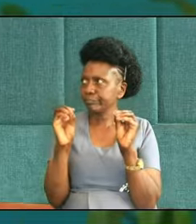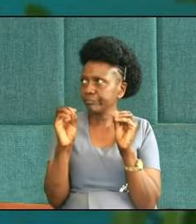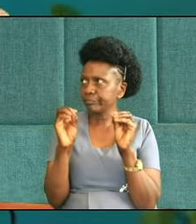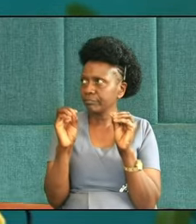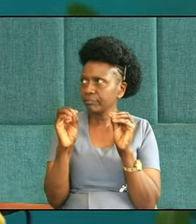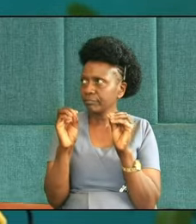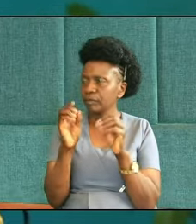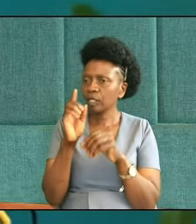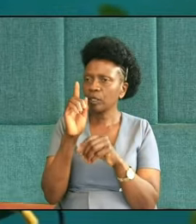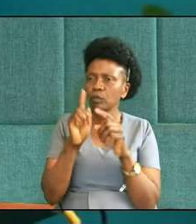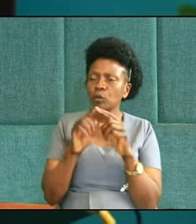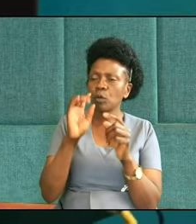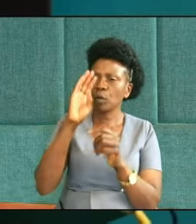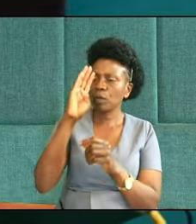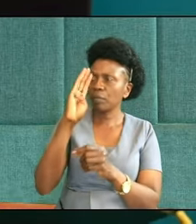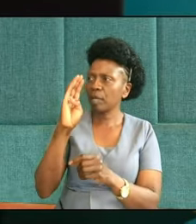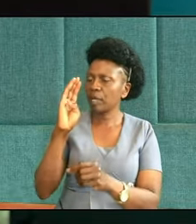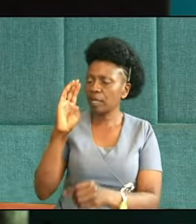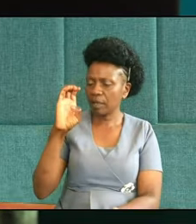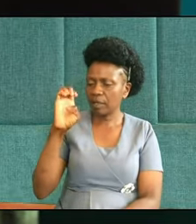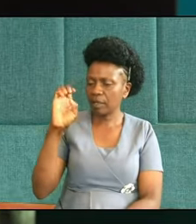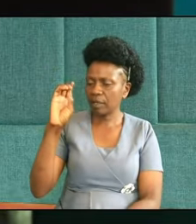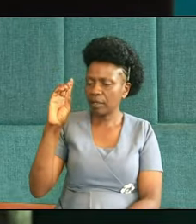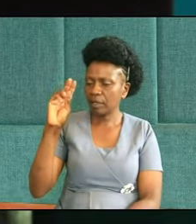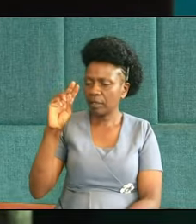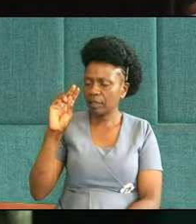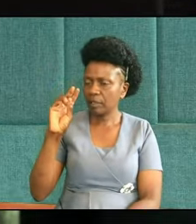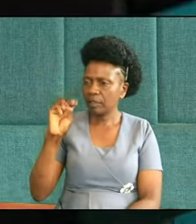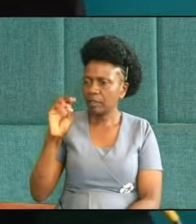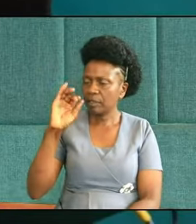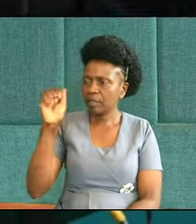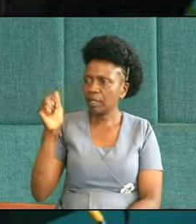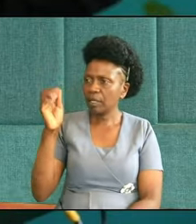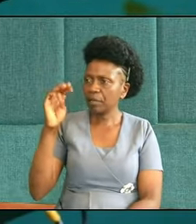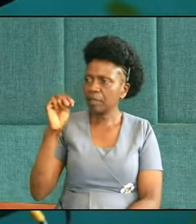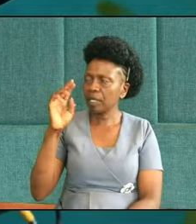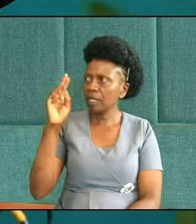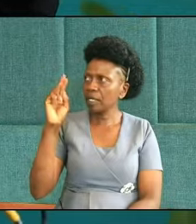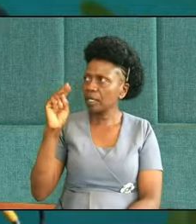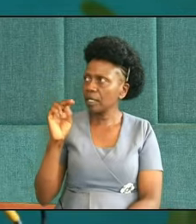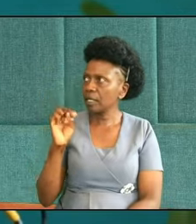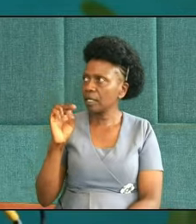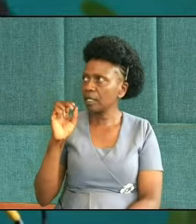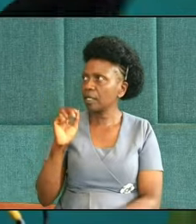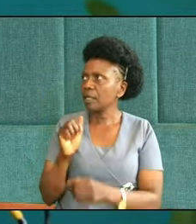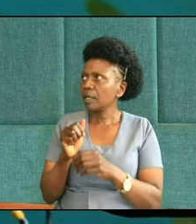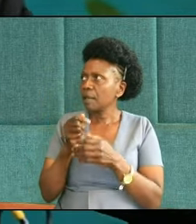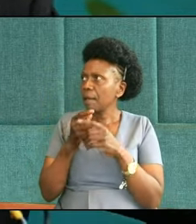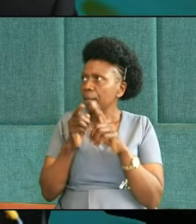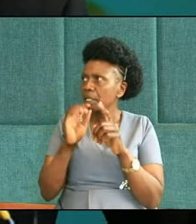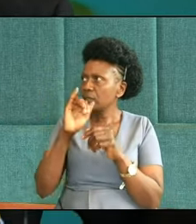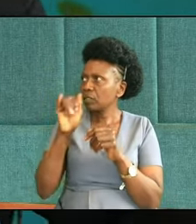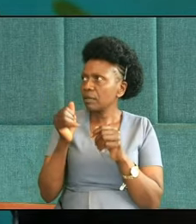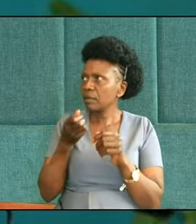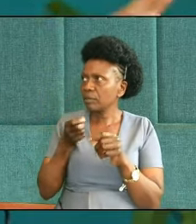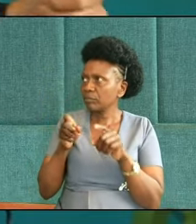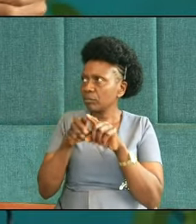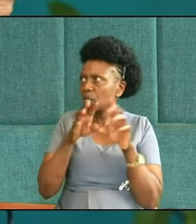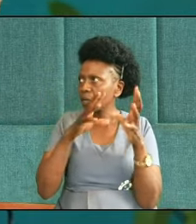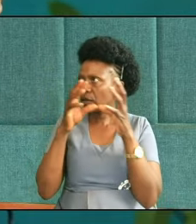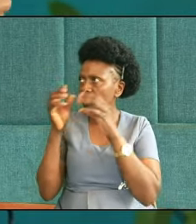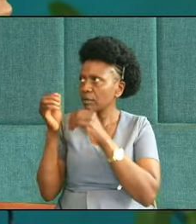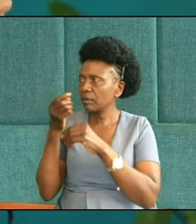his brothers, for he feared that harm might happen to him. So, if there are twelve brothers, okay, Benjamin is kept at home,